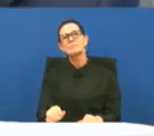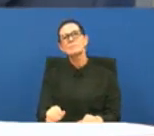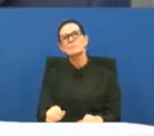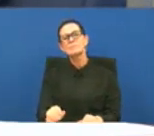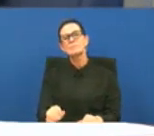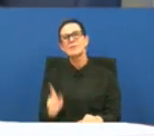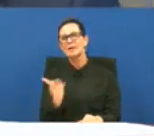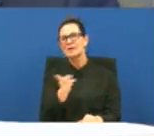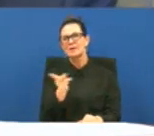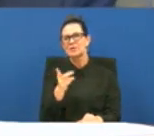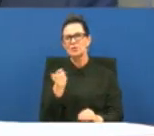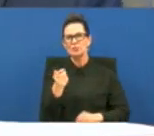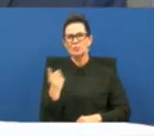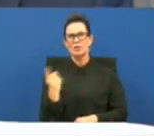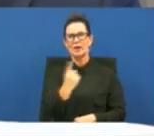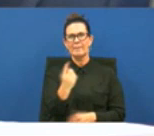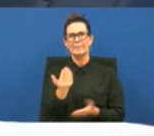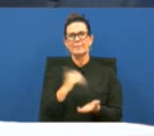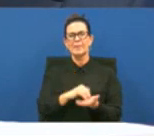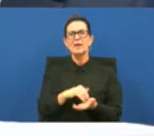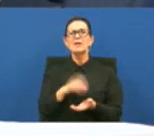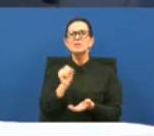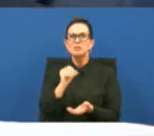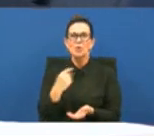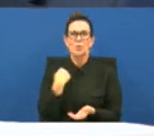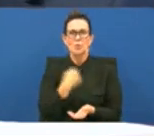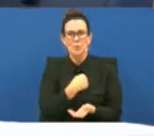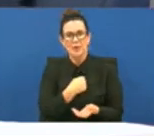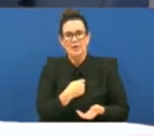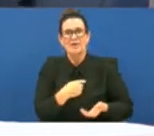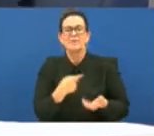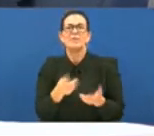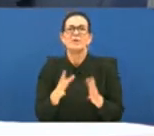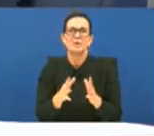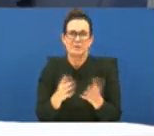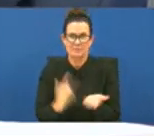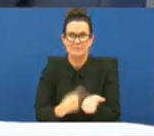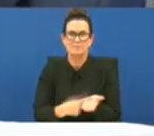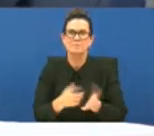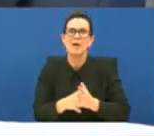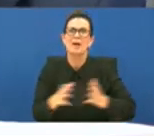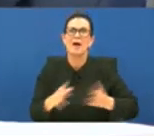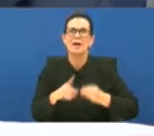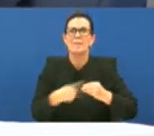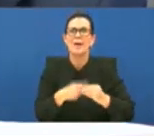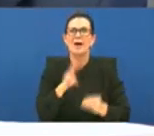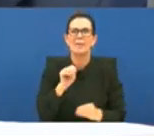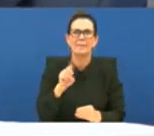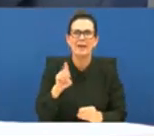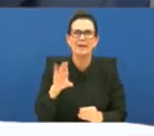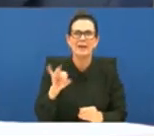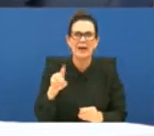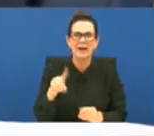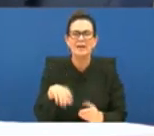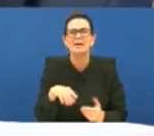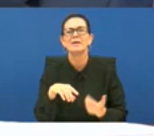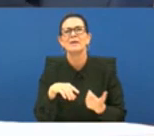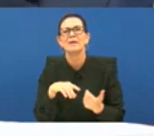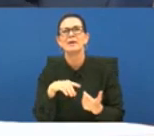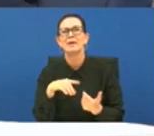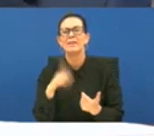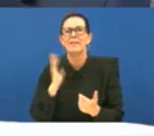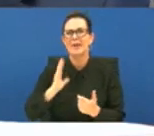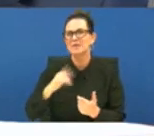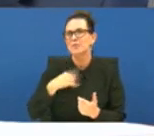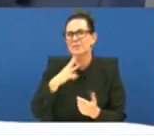come back up um so i know we've we've talked a lot about um the medicaid piece and and in the past we talked about